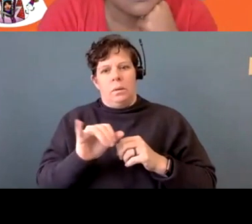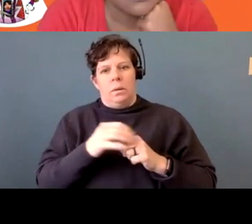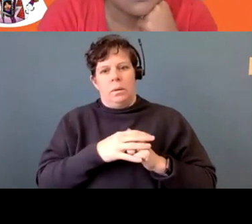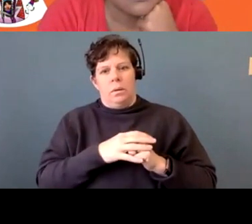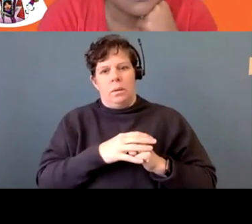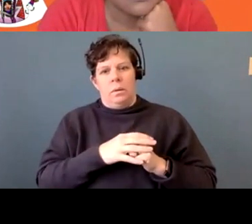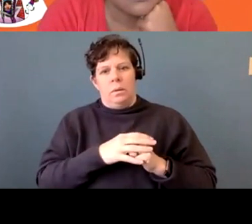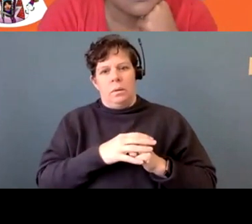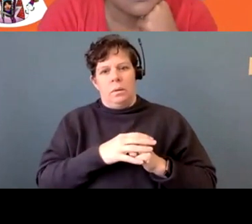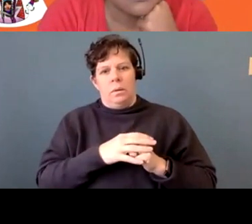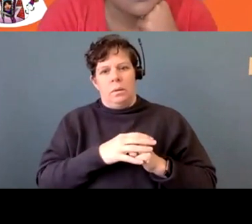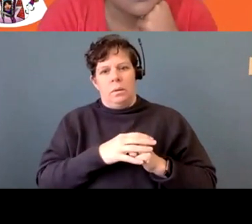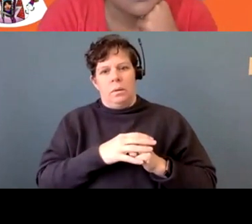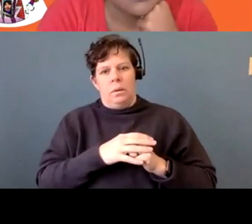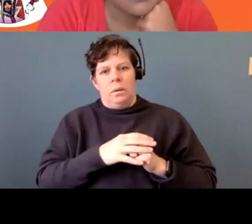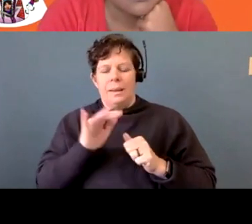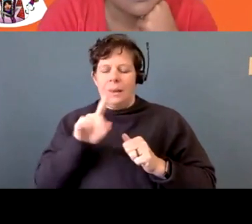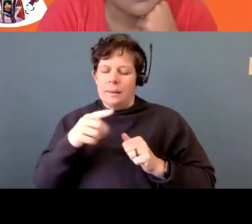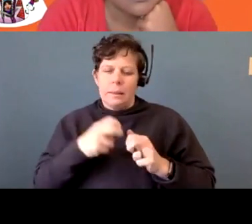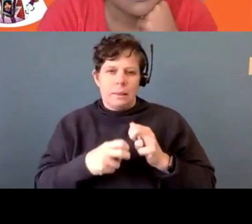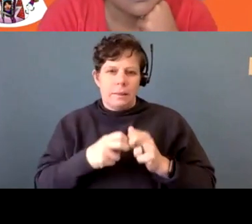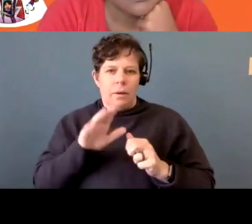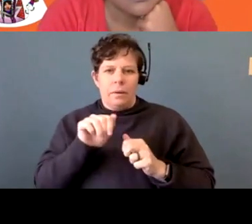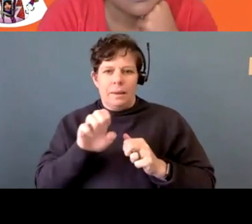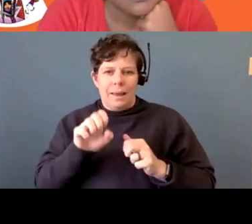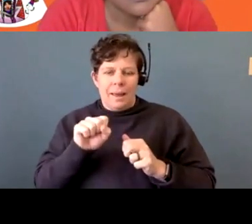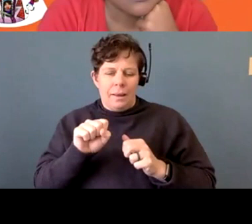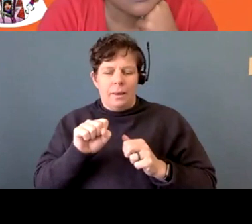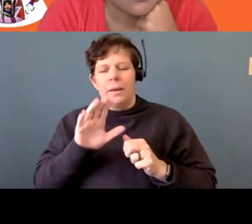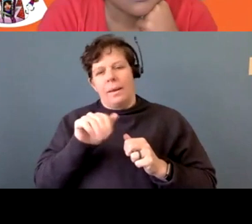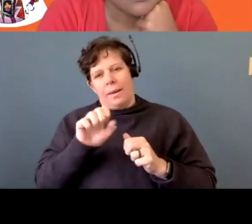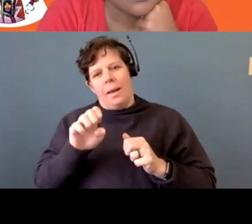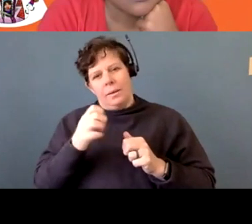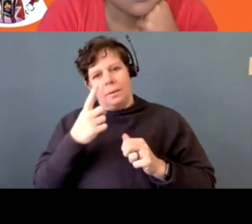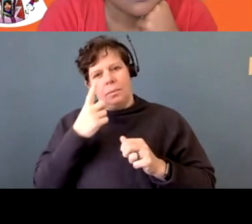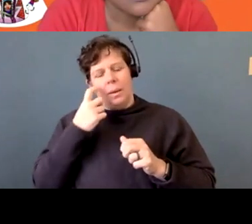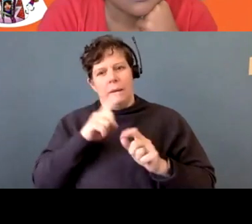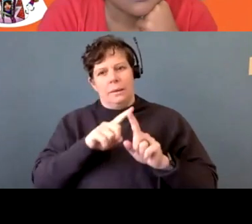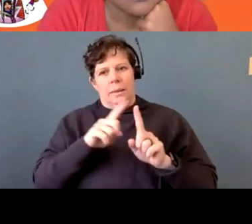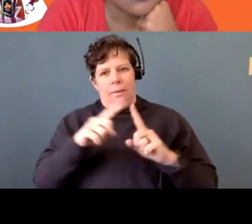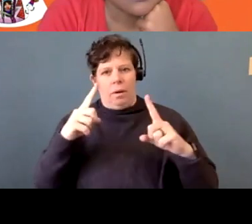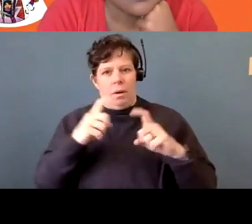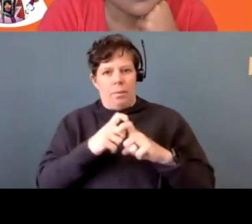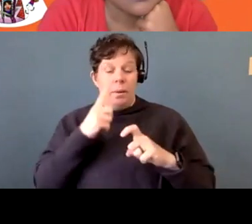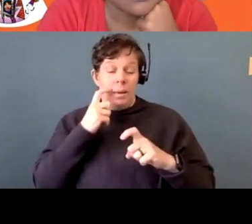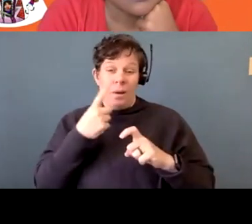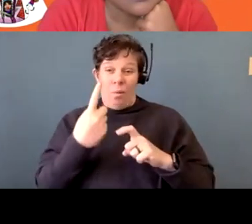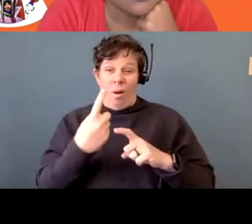it's been a difficult case because of many factors, but the most one is we don't have a body.